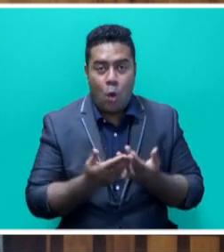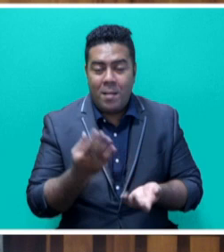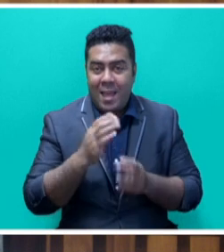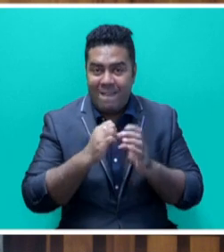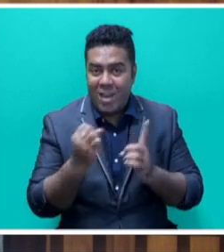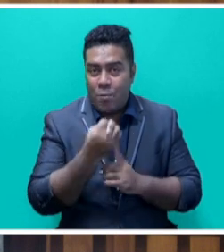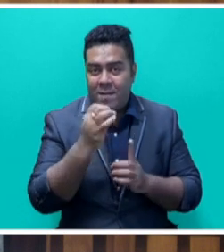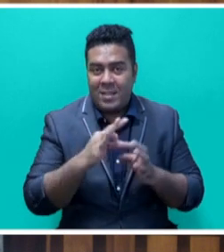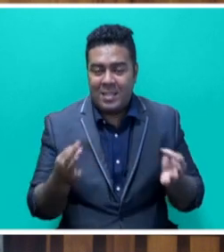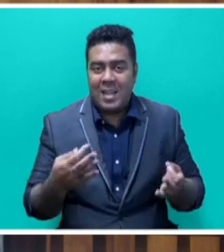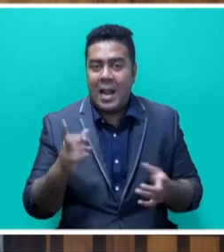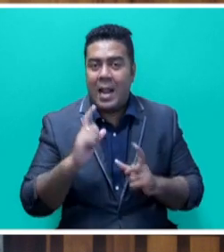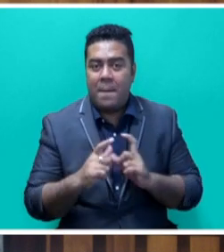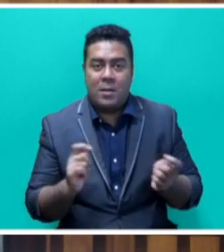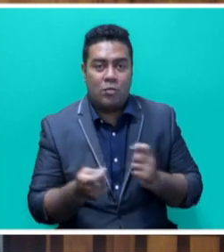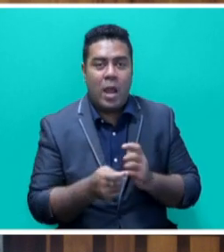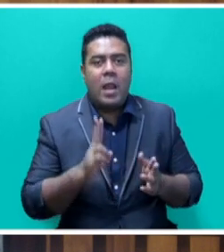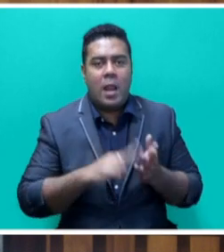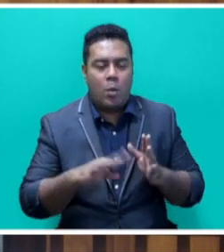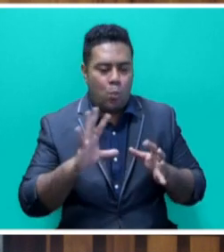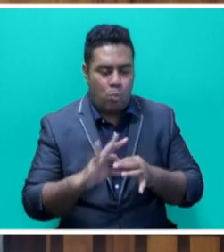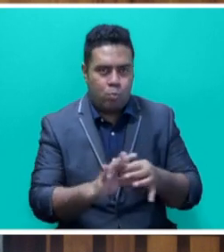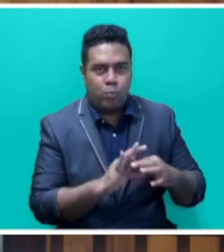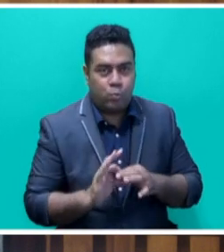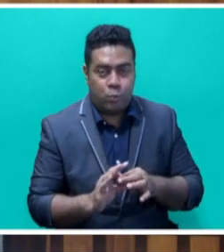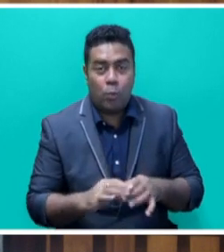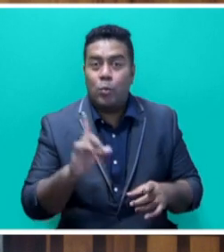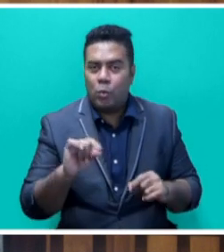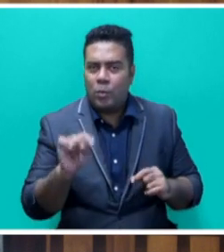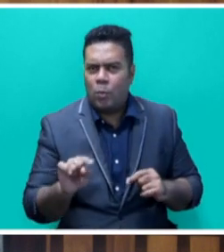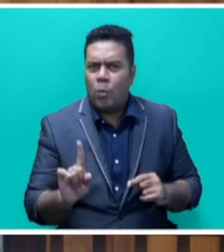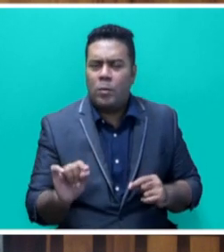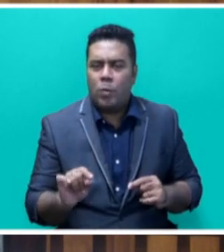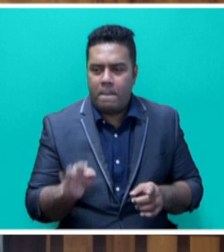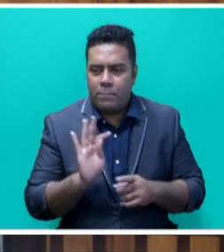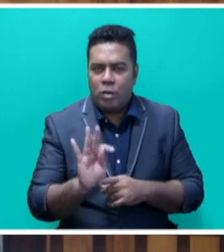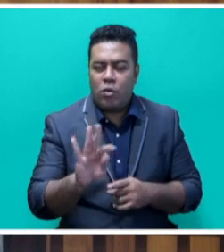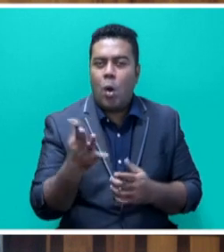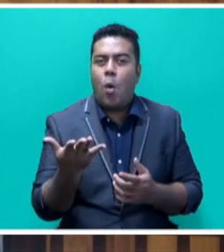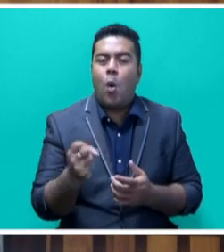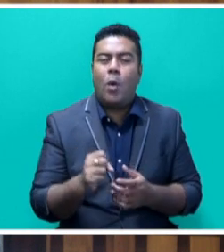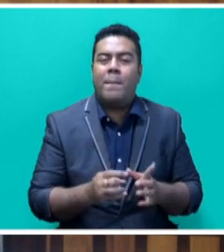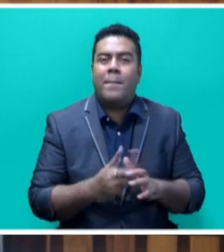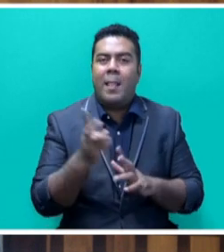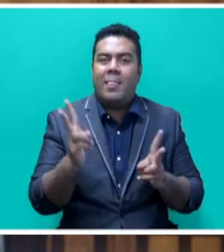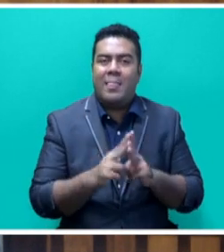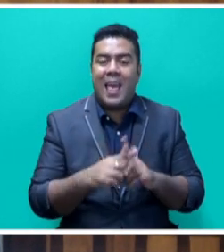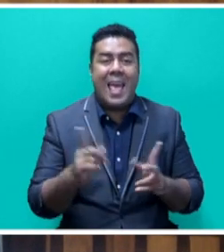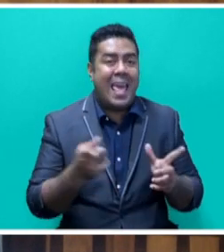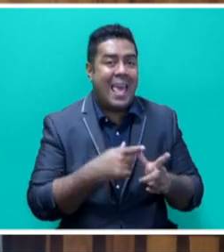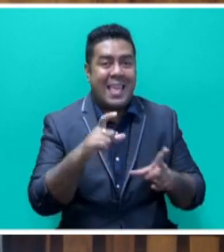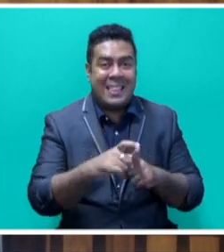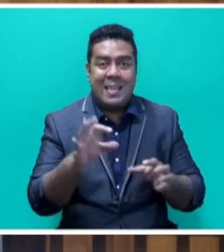Climate Technology Center and Network. In doing so, we will also intend to put pressure on multilateral development banks such as the ADB